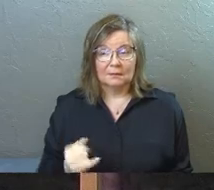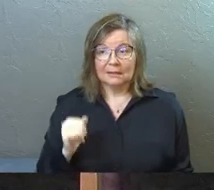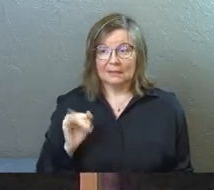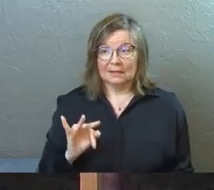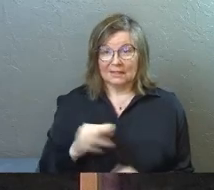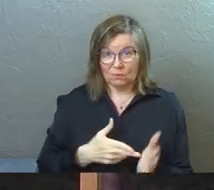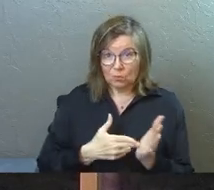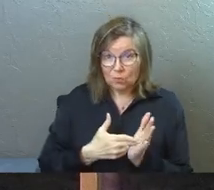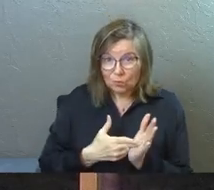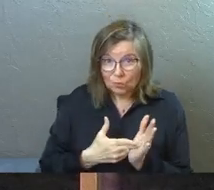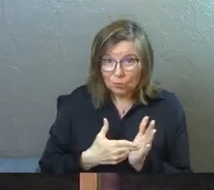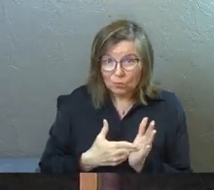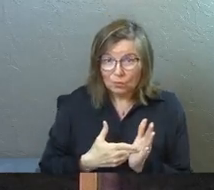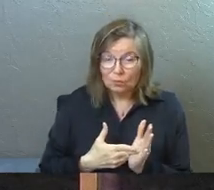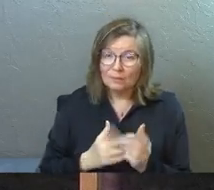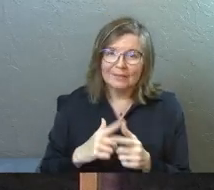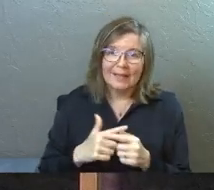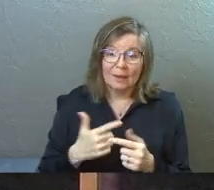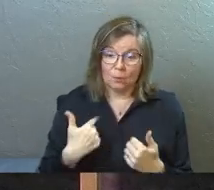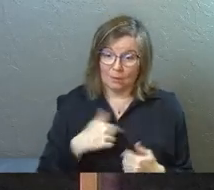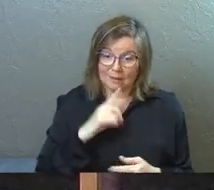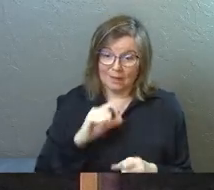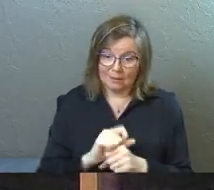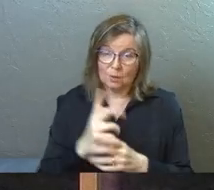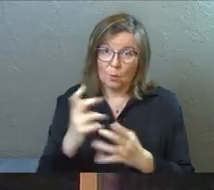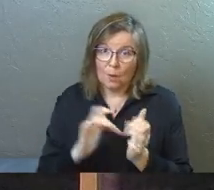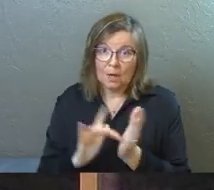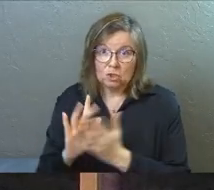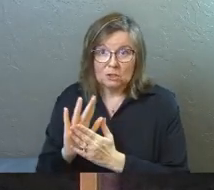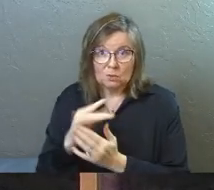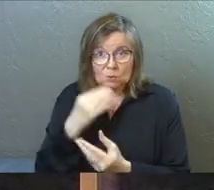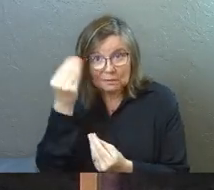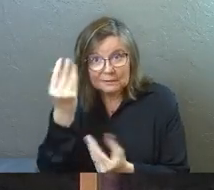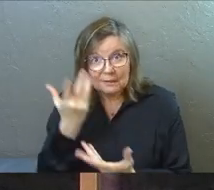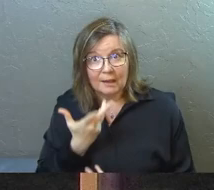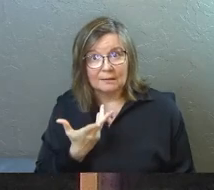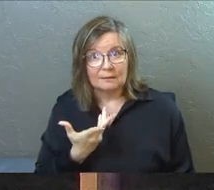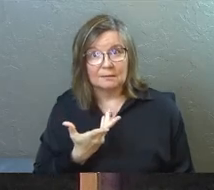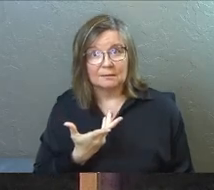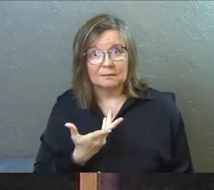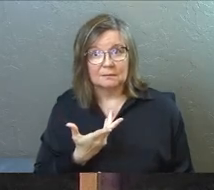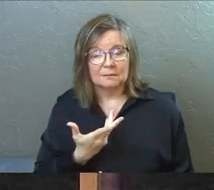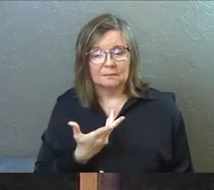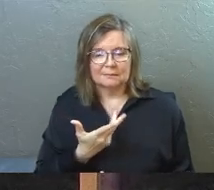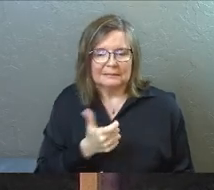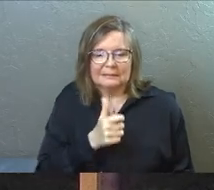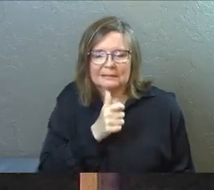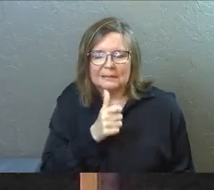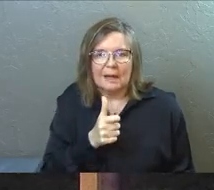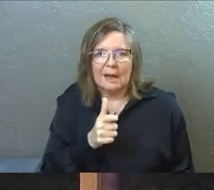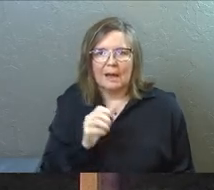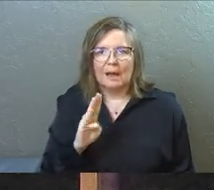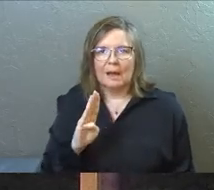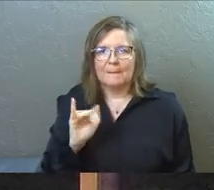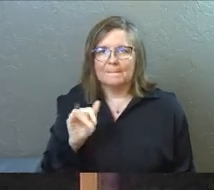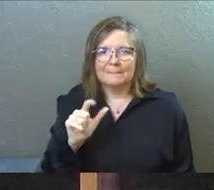If that's the truth, then don't we actually want Jesus to say it? It's not bigoted